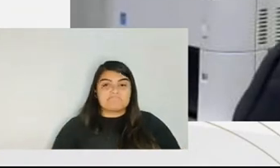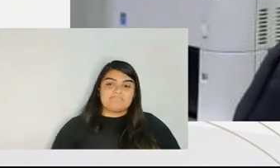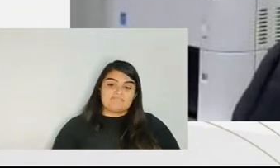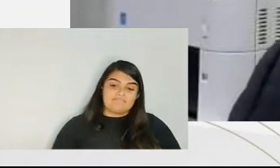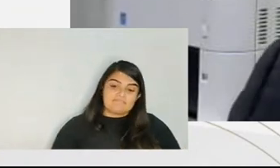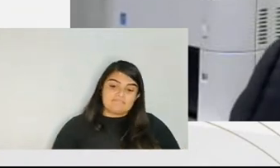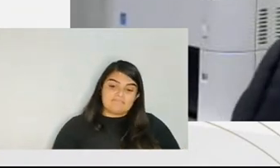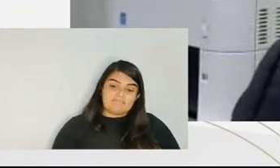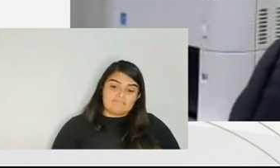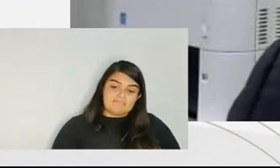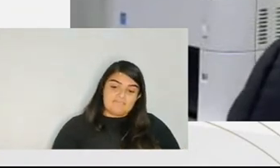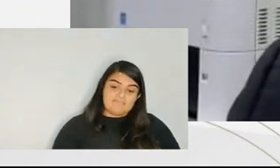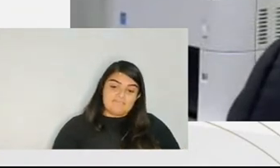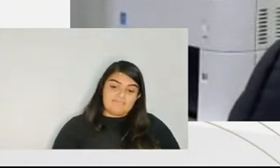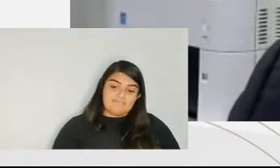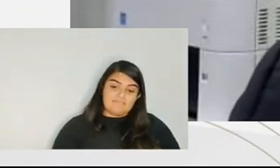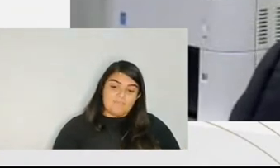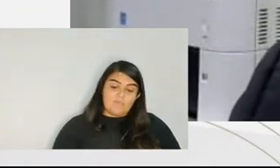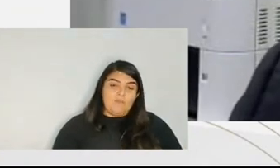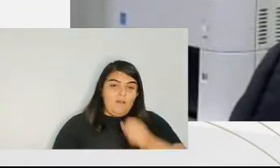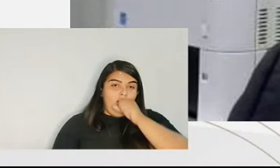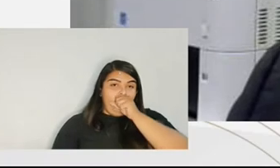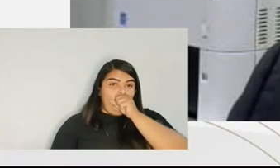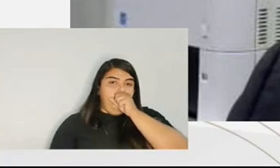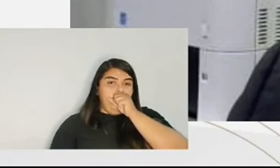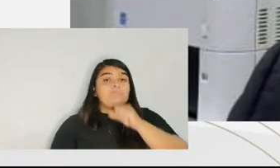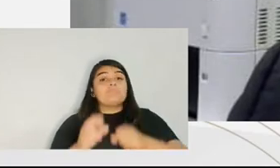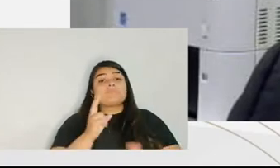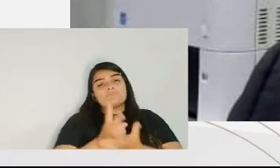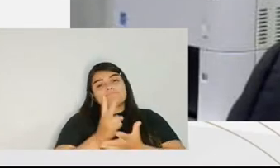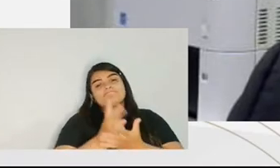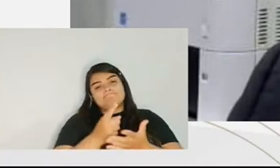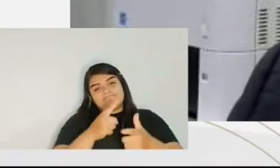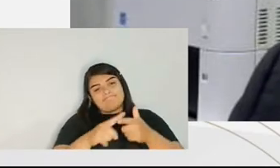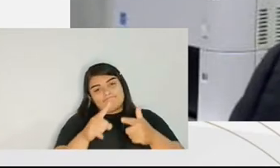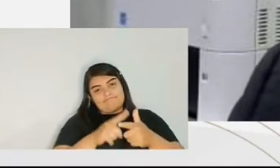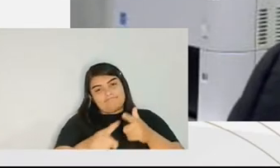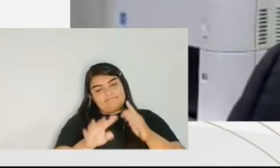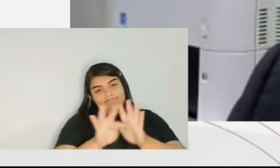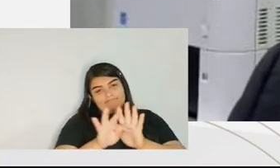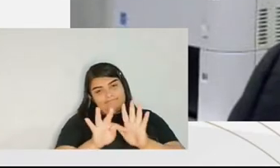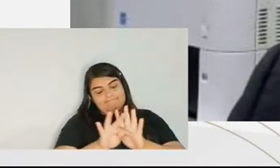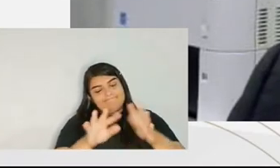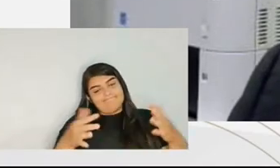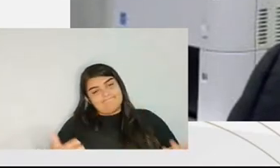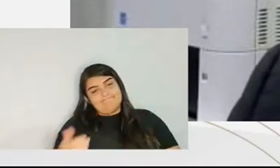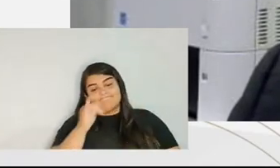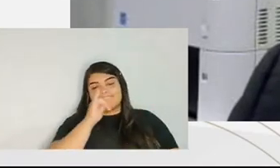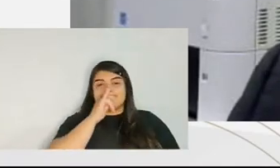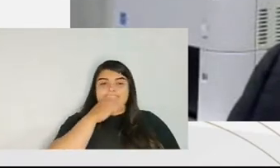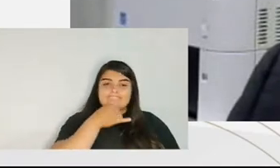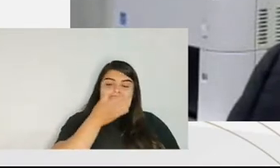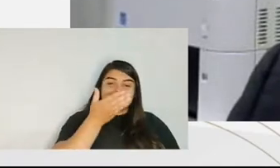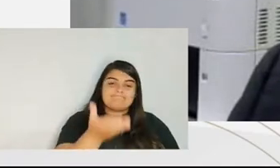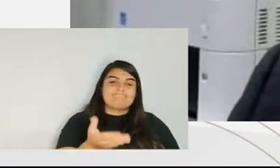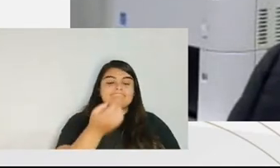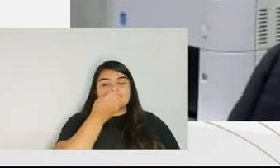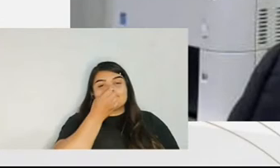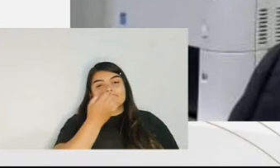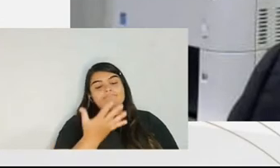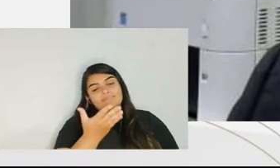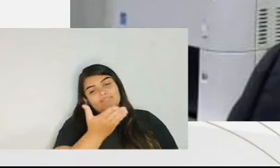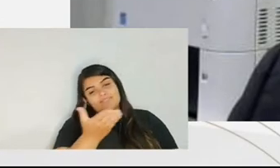he's having a problem with his audio. How sad. That's very sad. He's having a technical problem. That's a shame